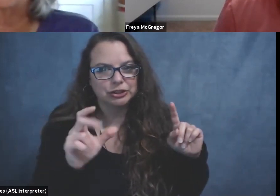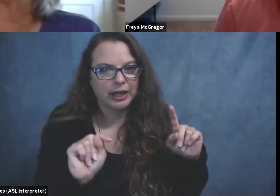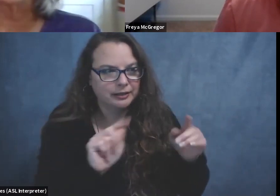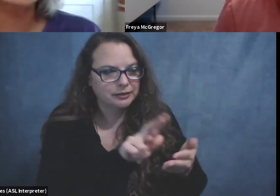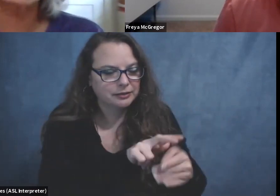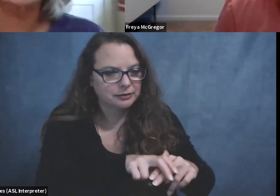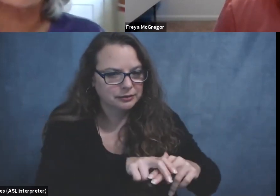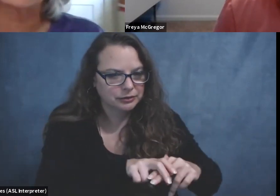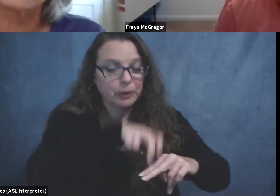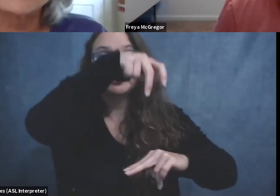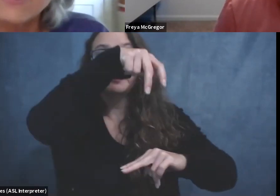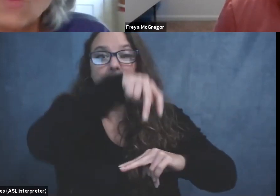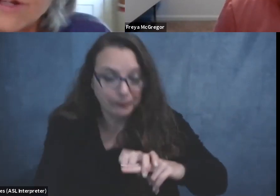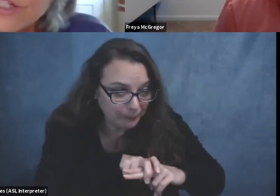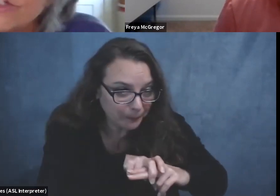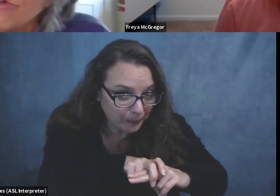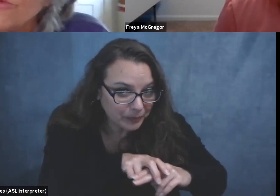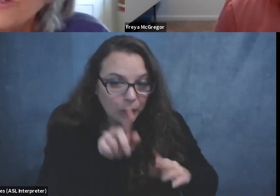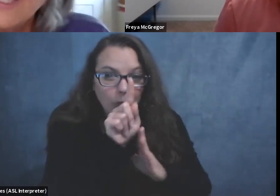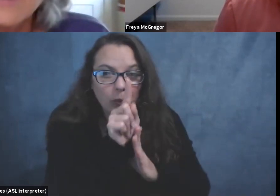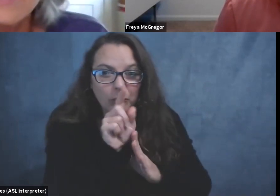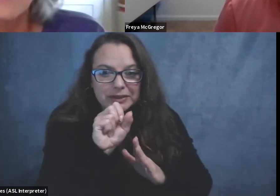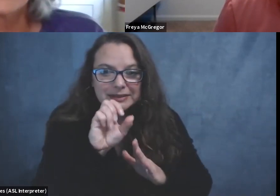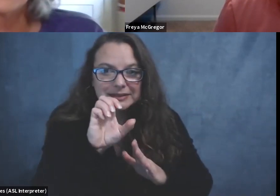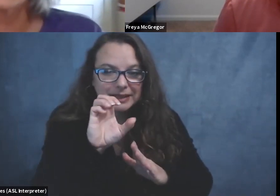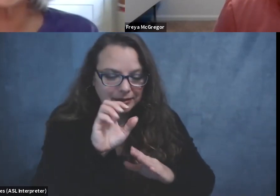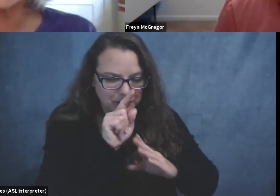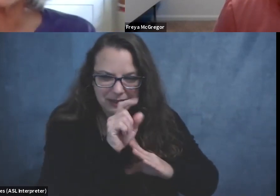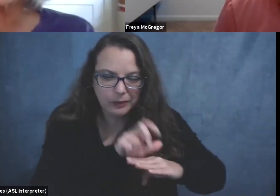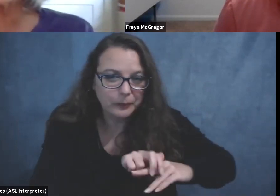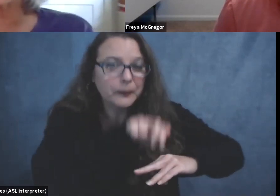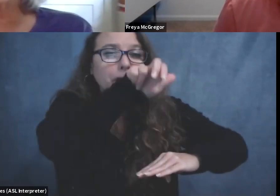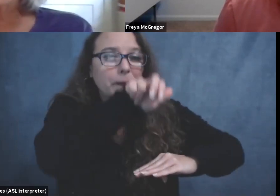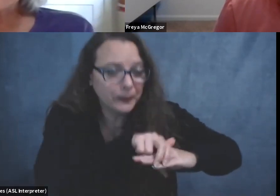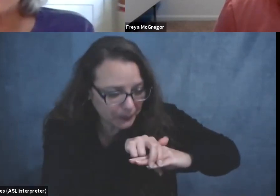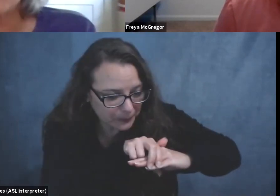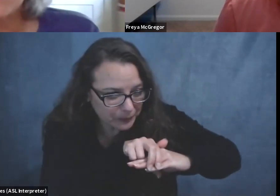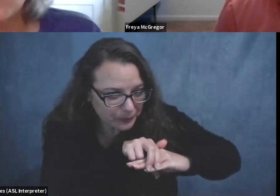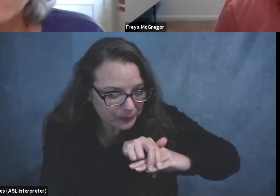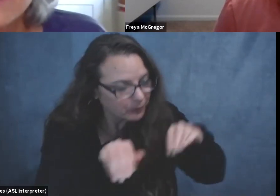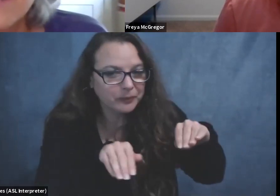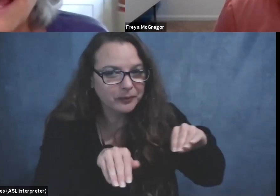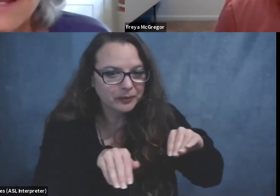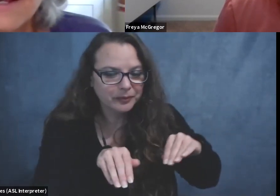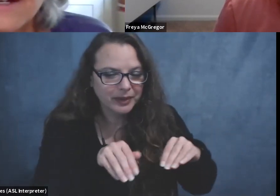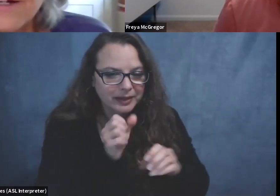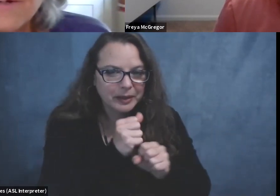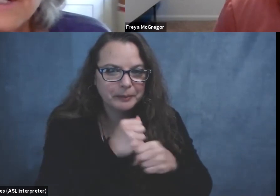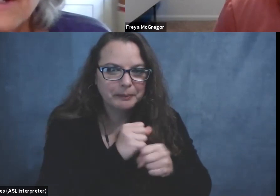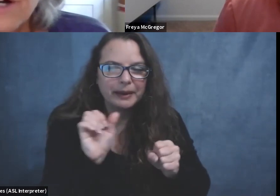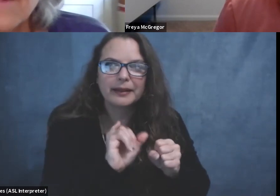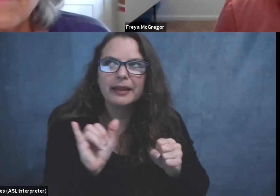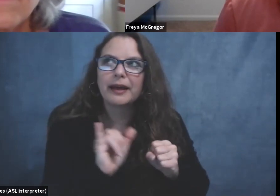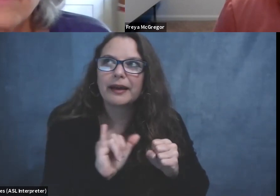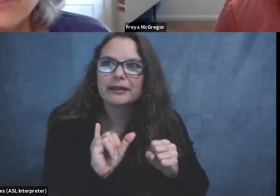up like for just a second as their want to do. And just for a second. And he made one of his like, uh,